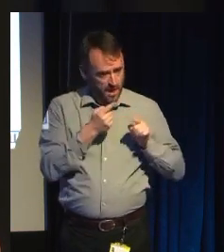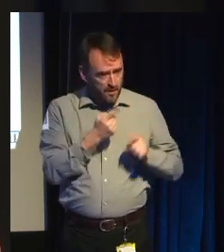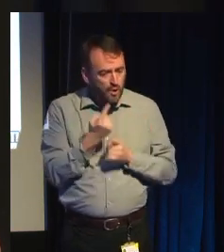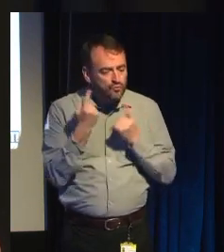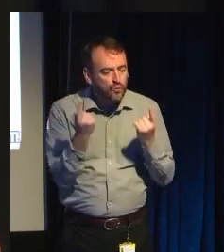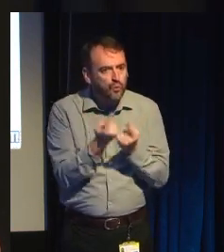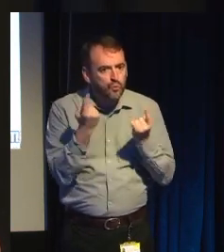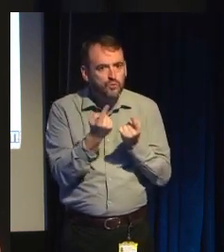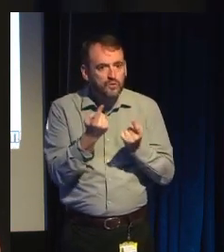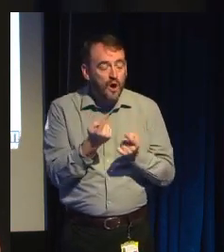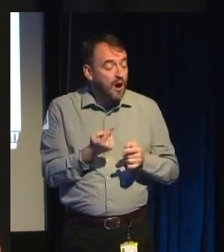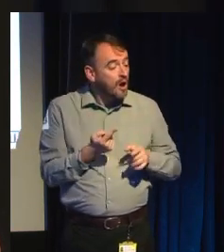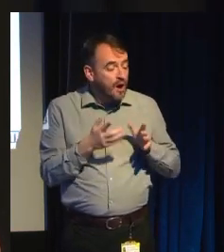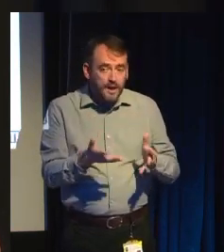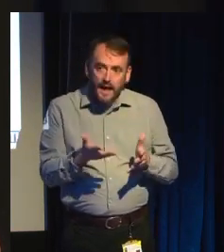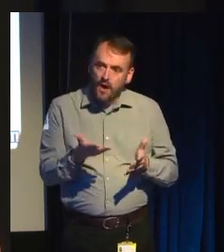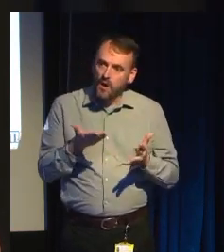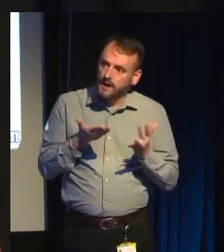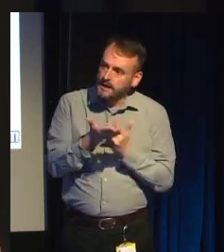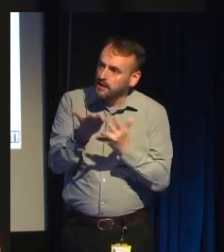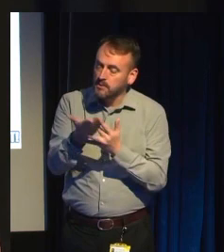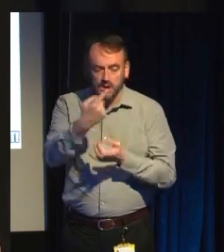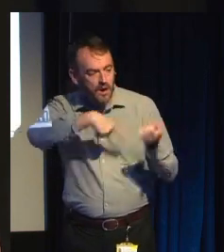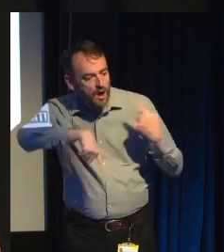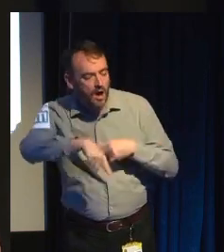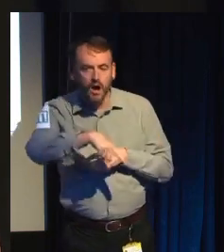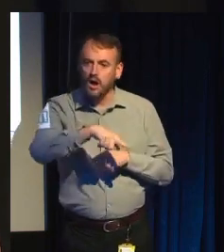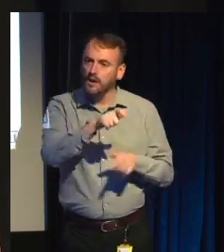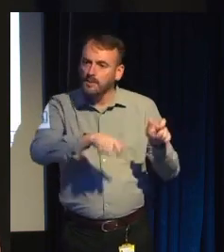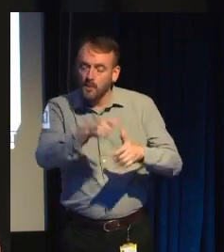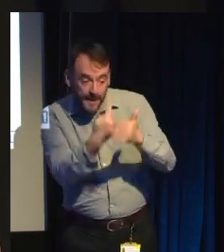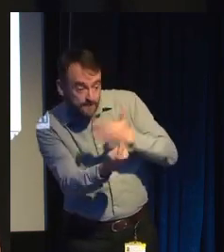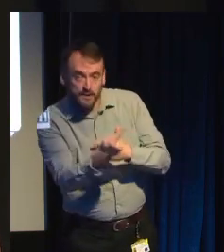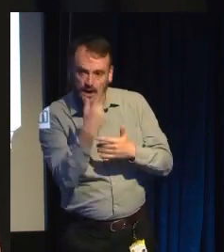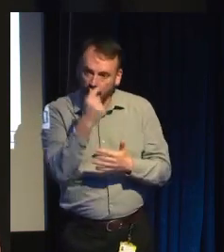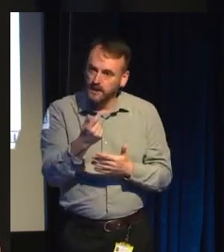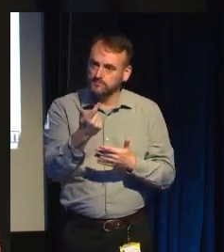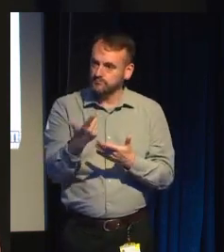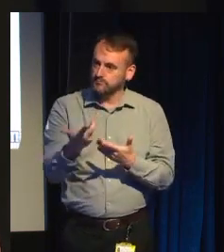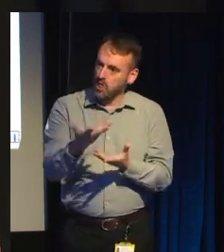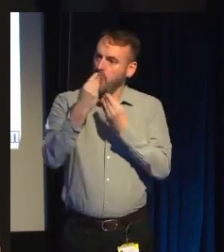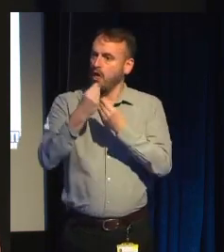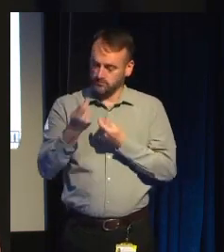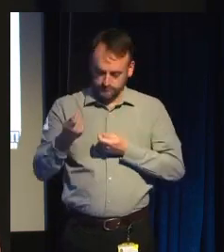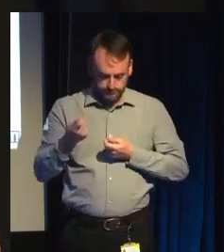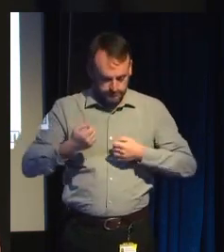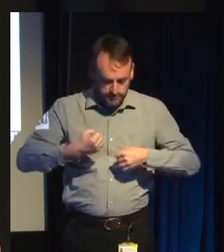individual creators, and this has become more of a thing. Personal games, for example, is a thing.